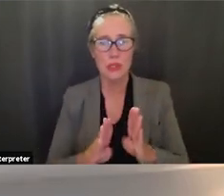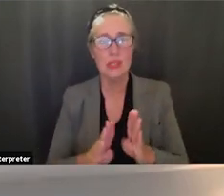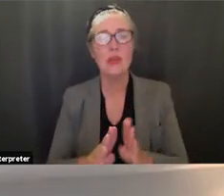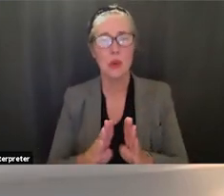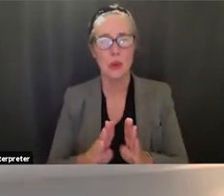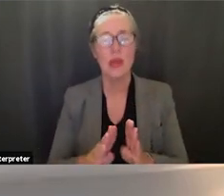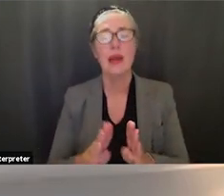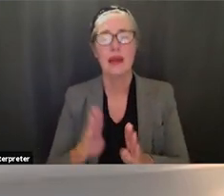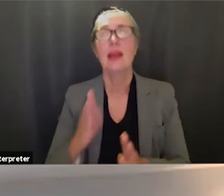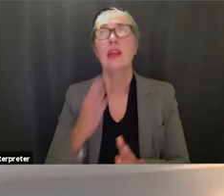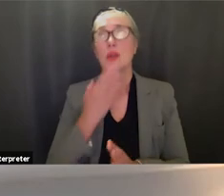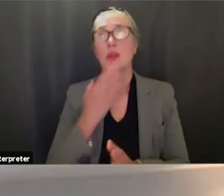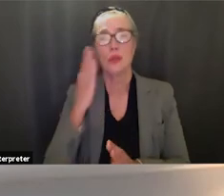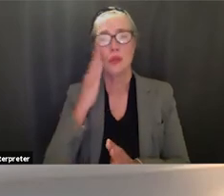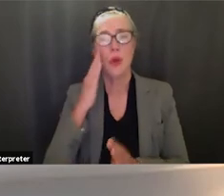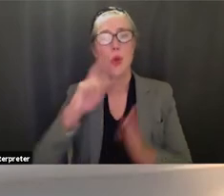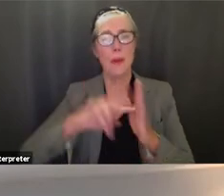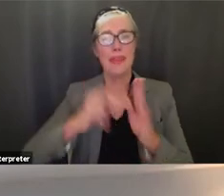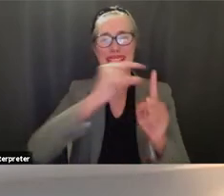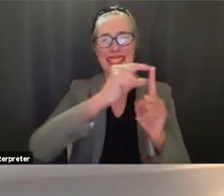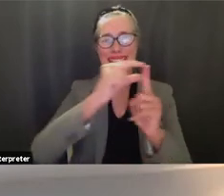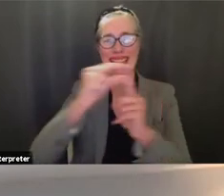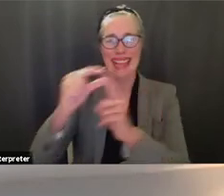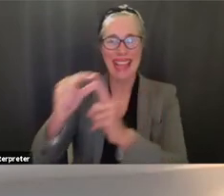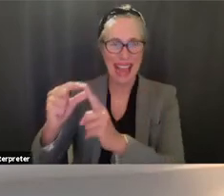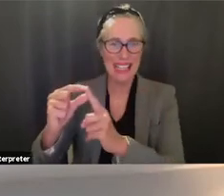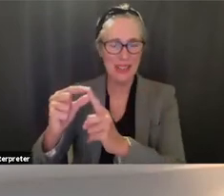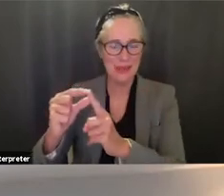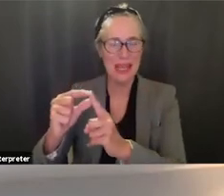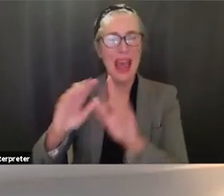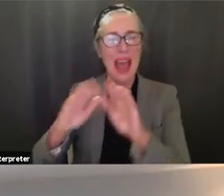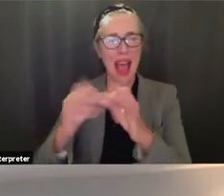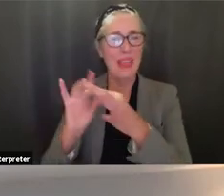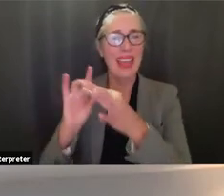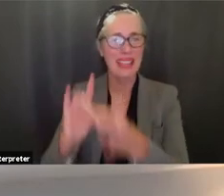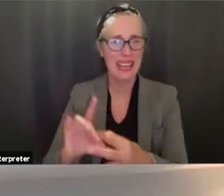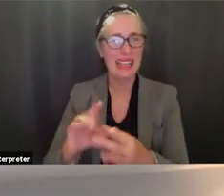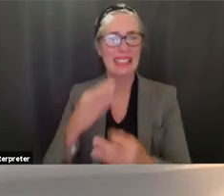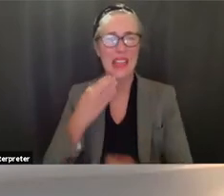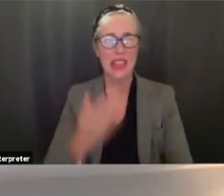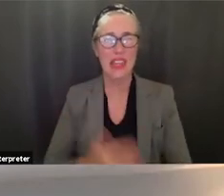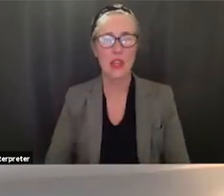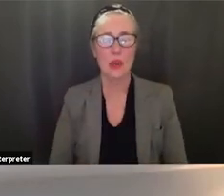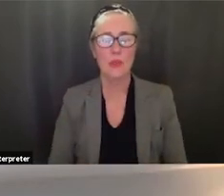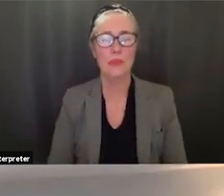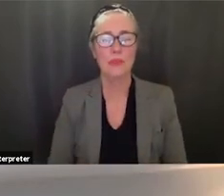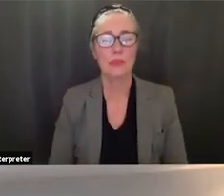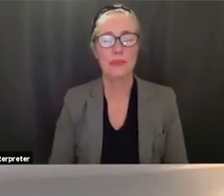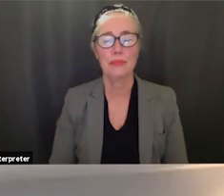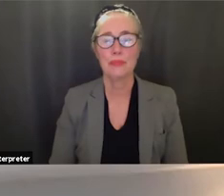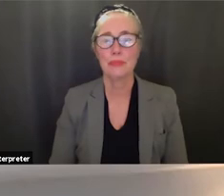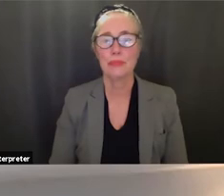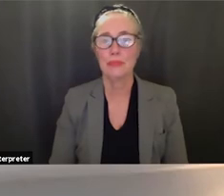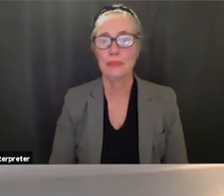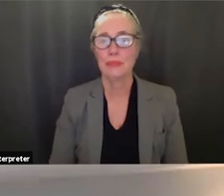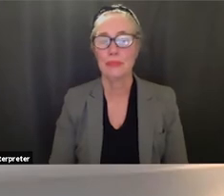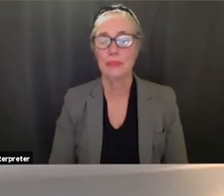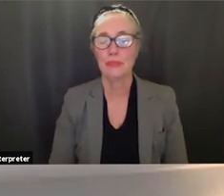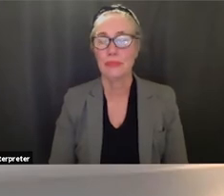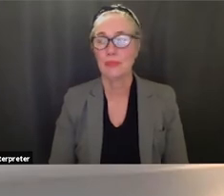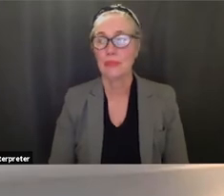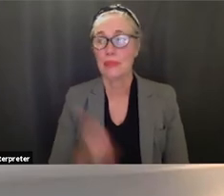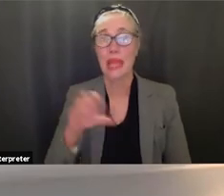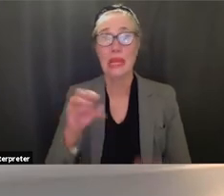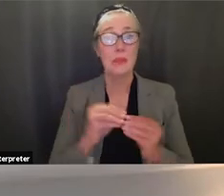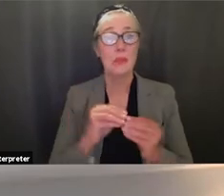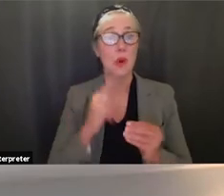acronyms speak that out and how that um connects thanks thank you any other comments or questions from